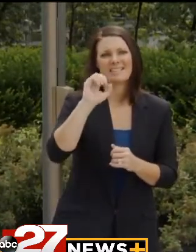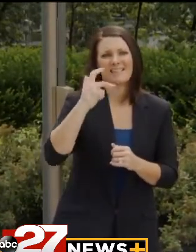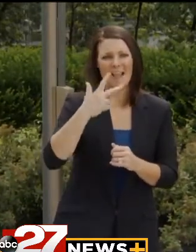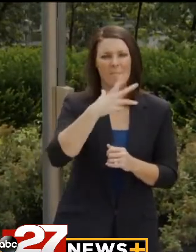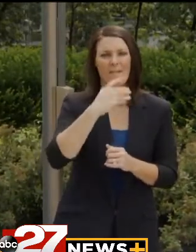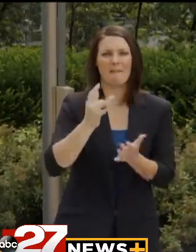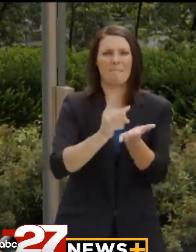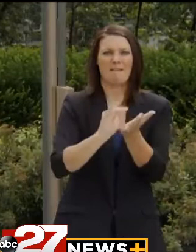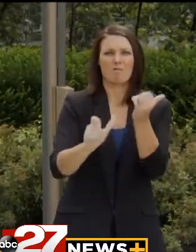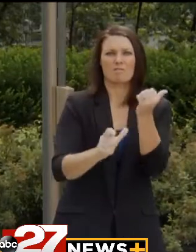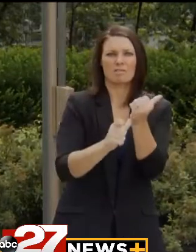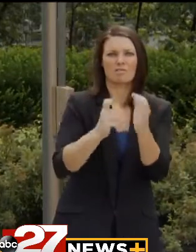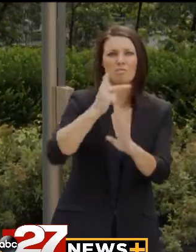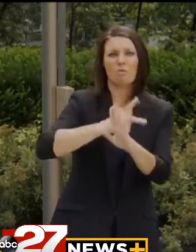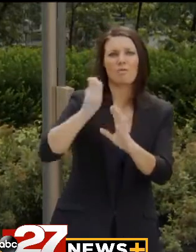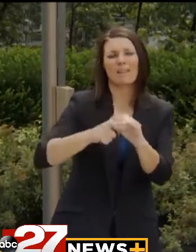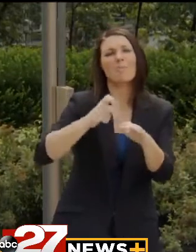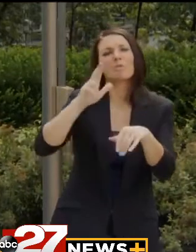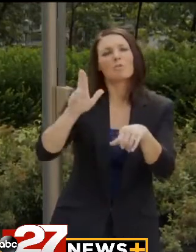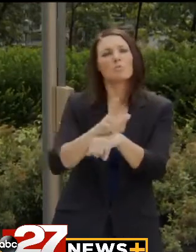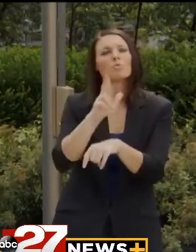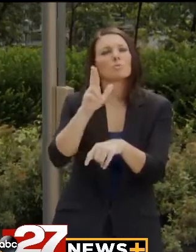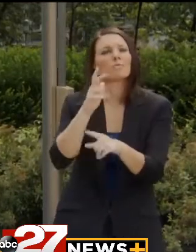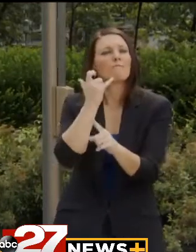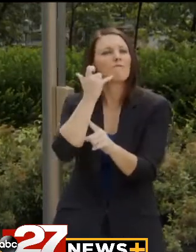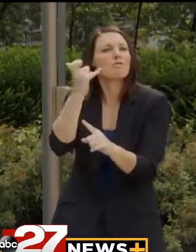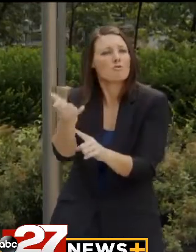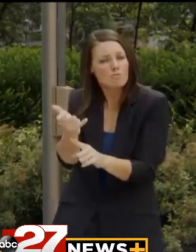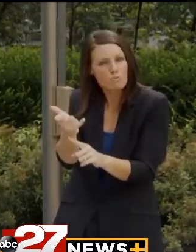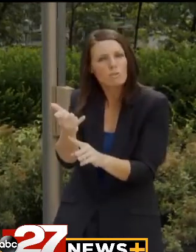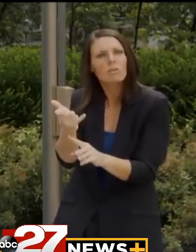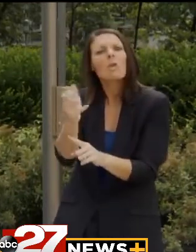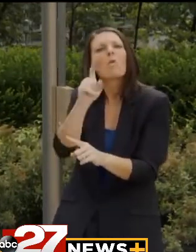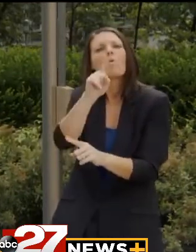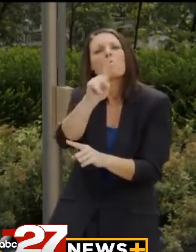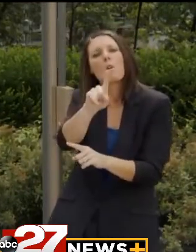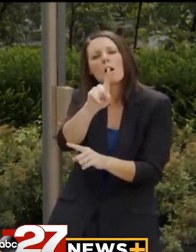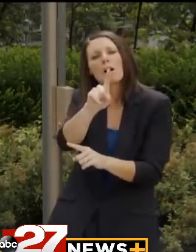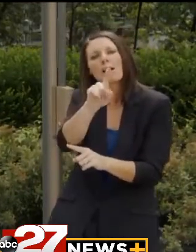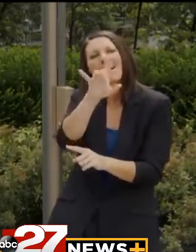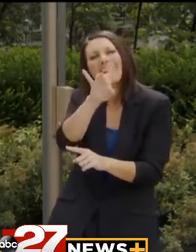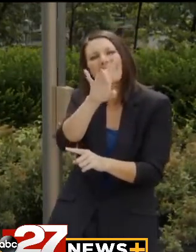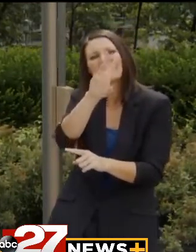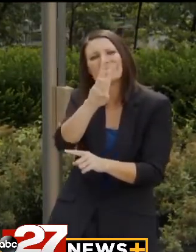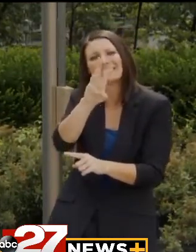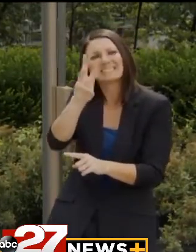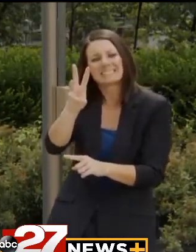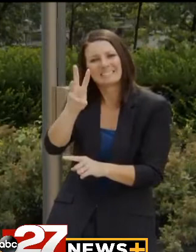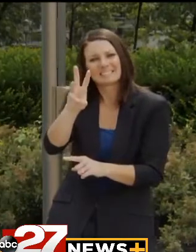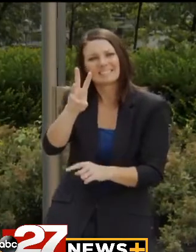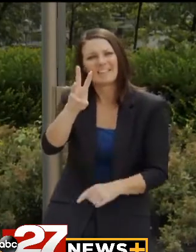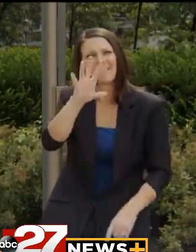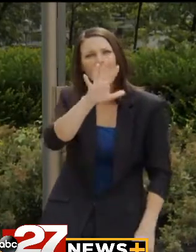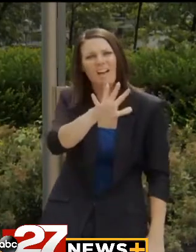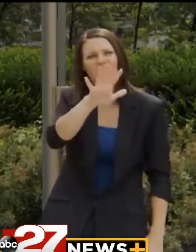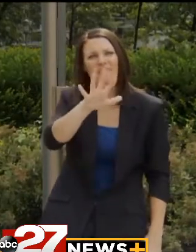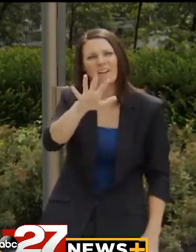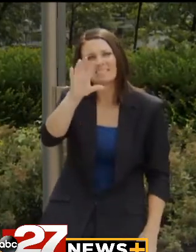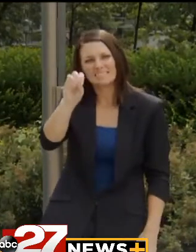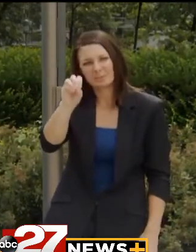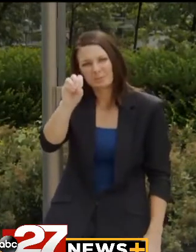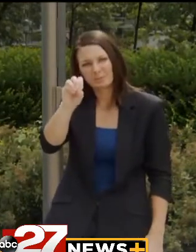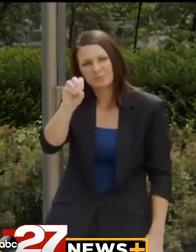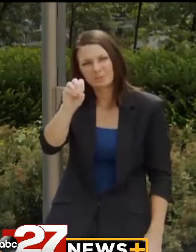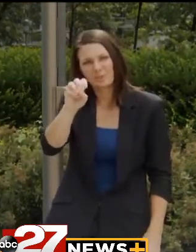applications can also be submitted over the telephone by calling 1-866-550